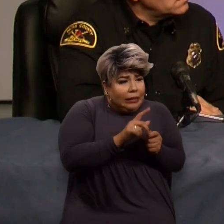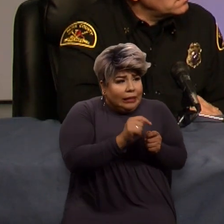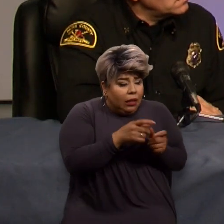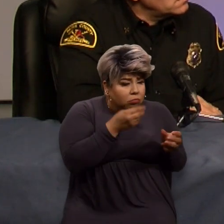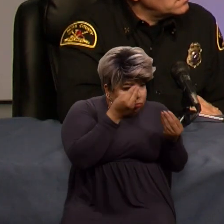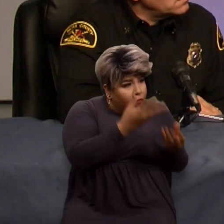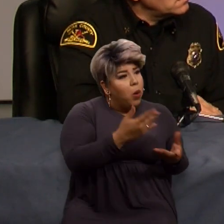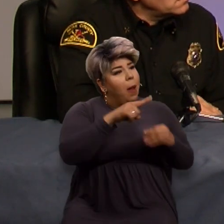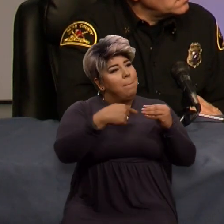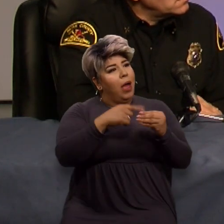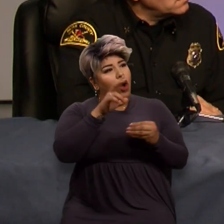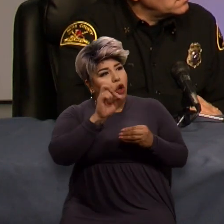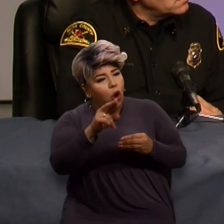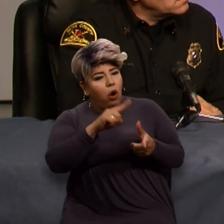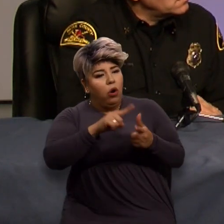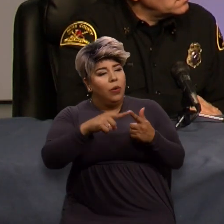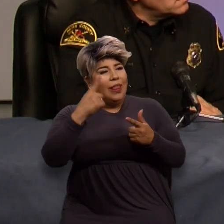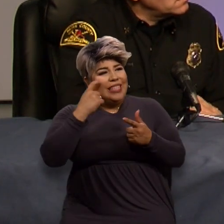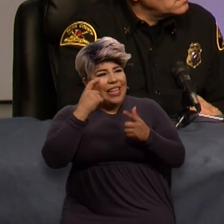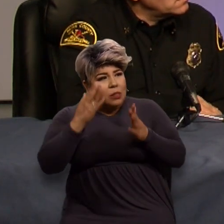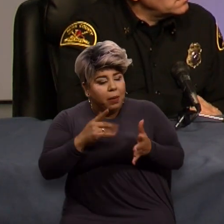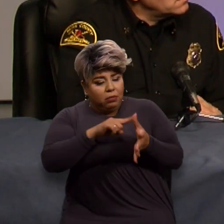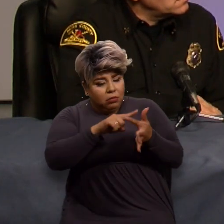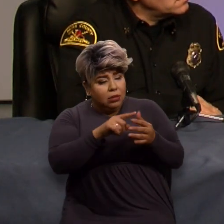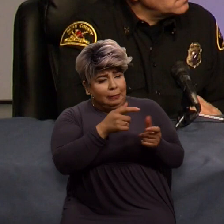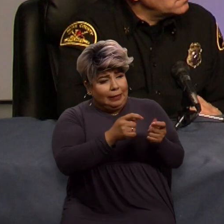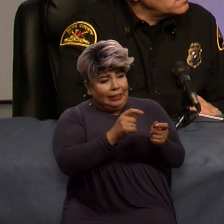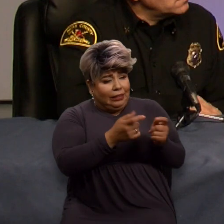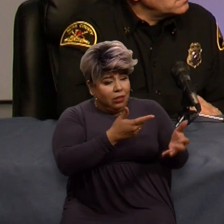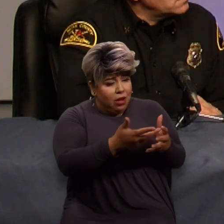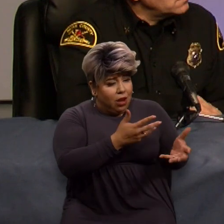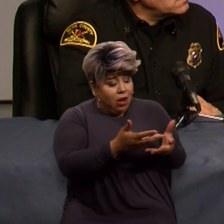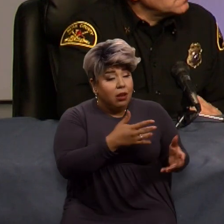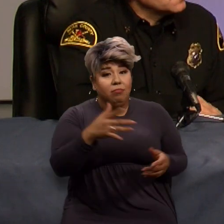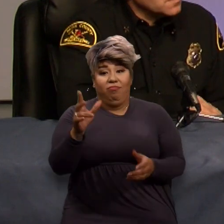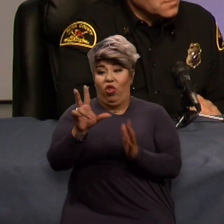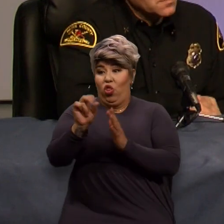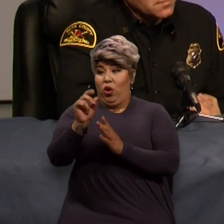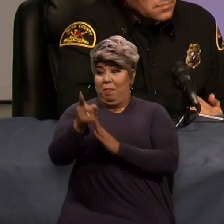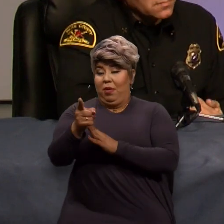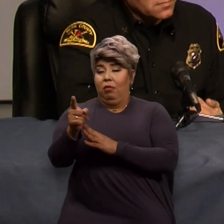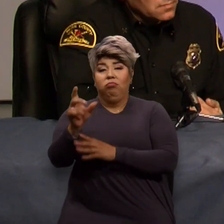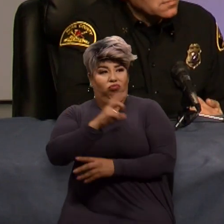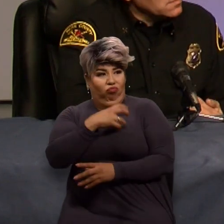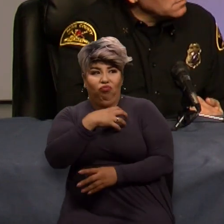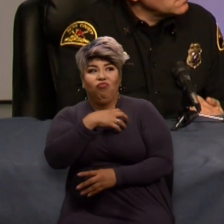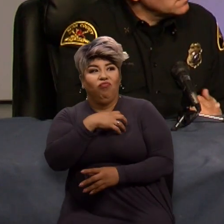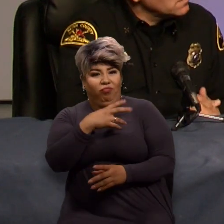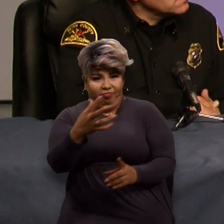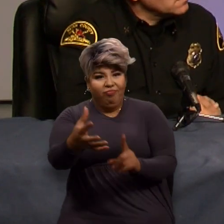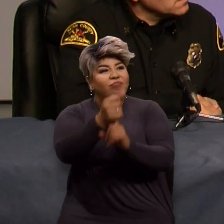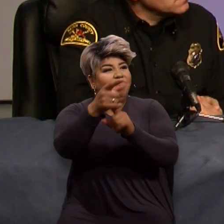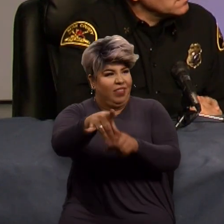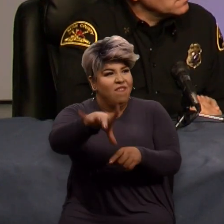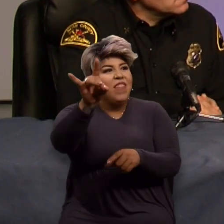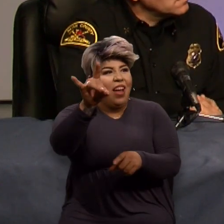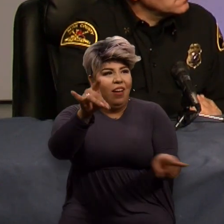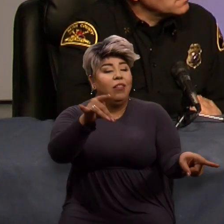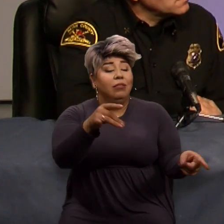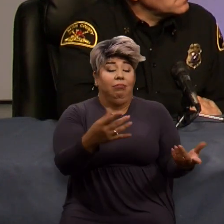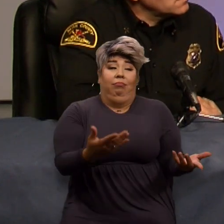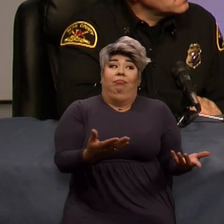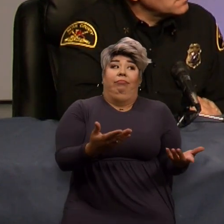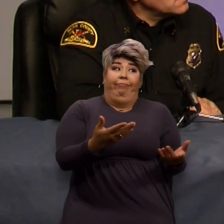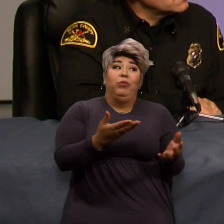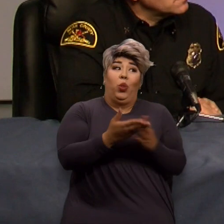suspects, the type of vehicle he was in. And after about 30 minutes, CHP and the deputies found him and were able to get him to safety. That may not have